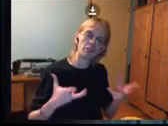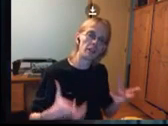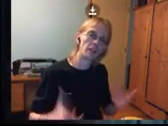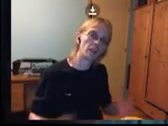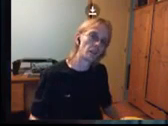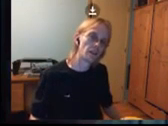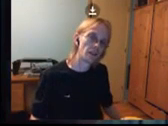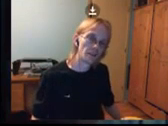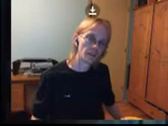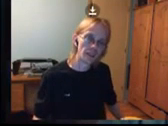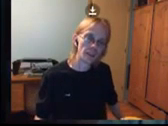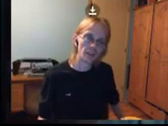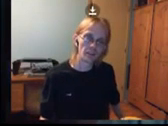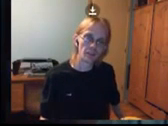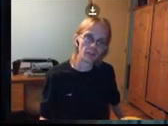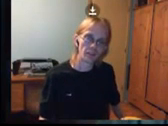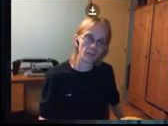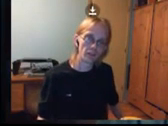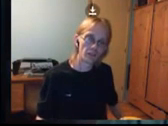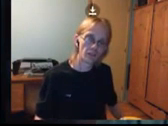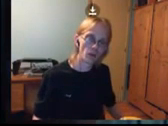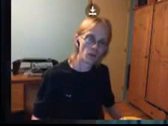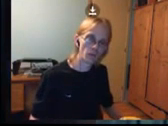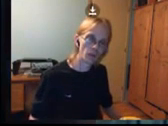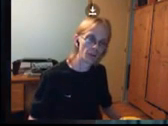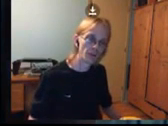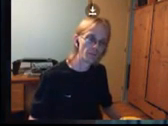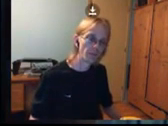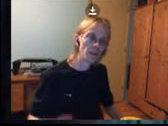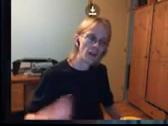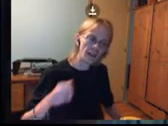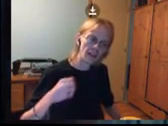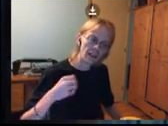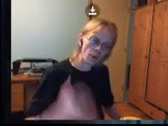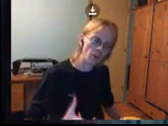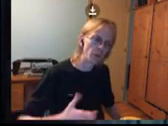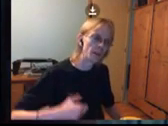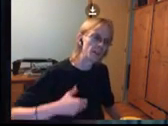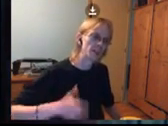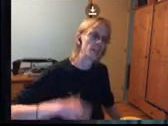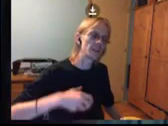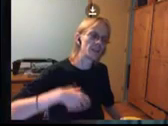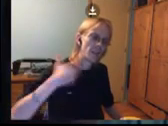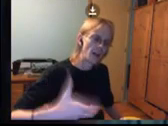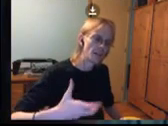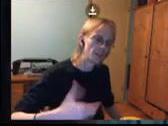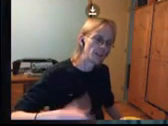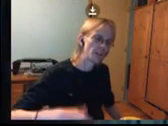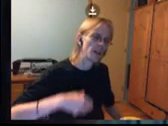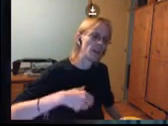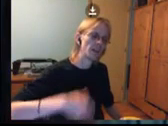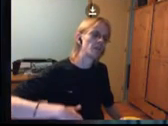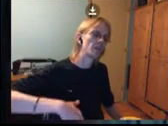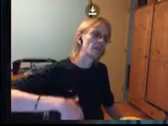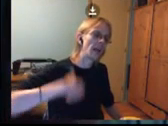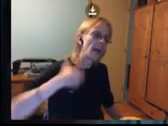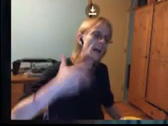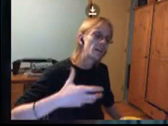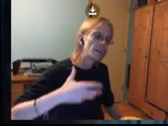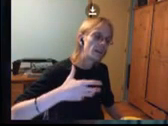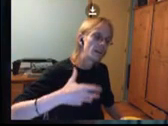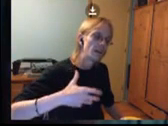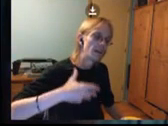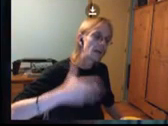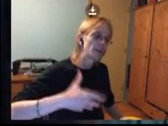that's really the key of the Gauntlet player. And the Gauntlet player is the live feed. The